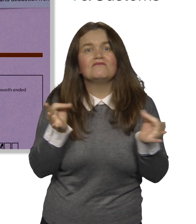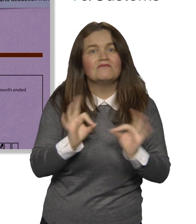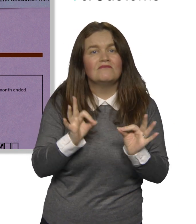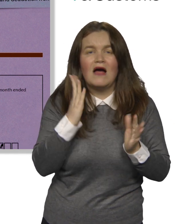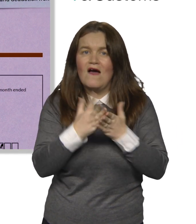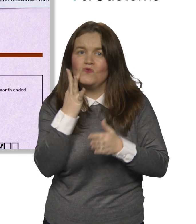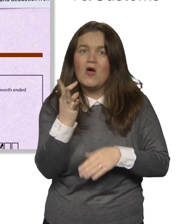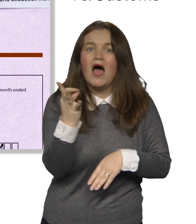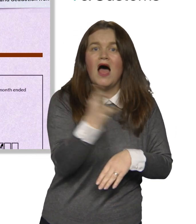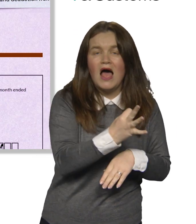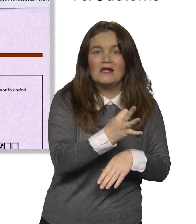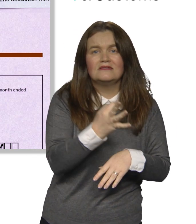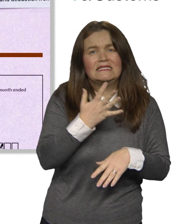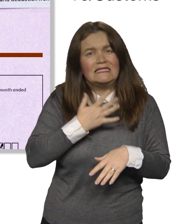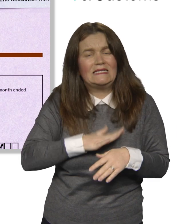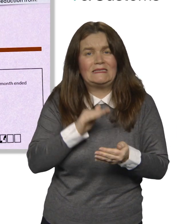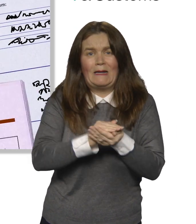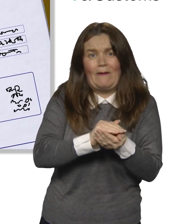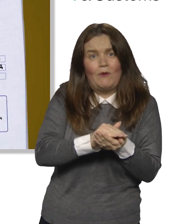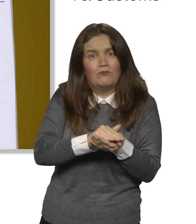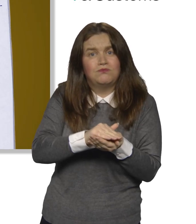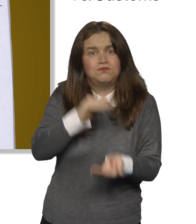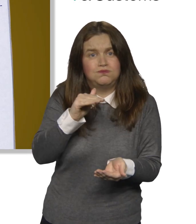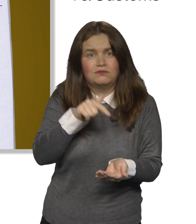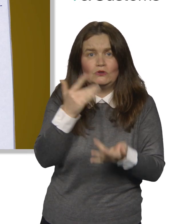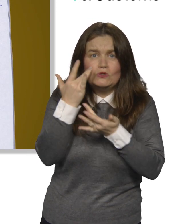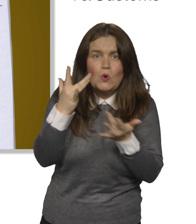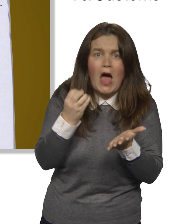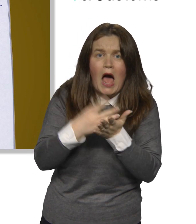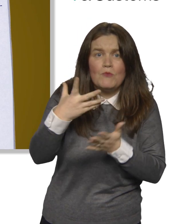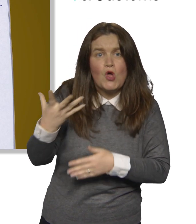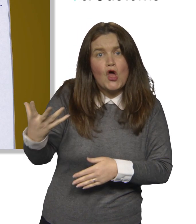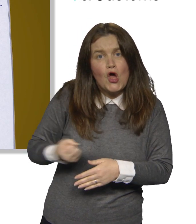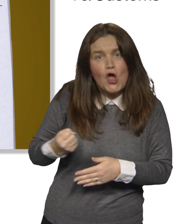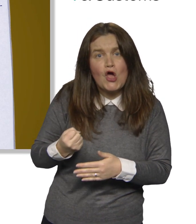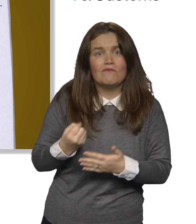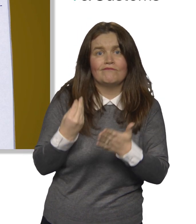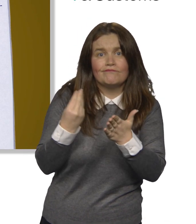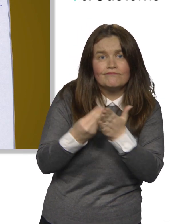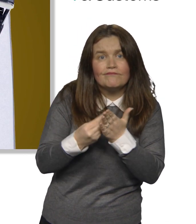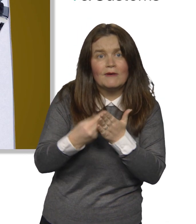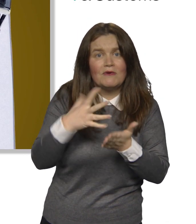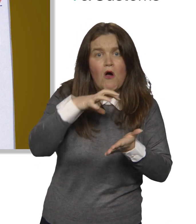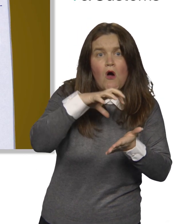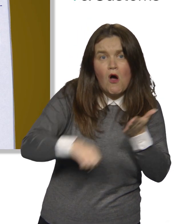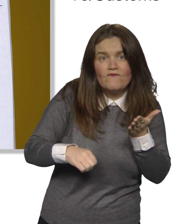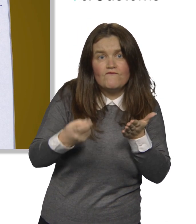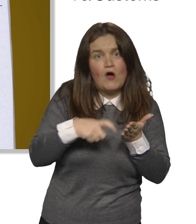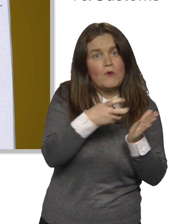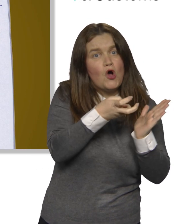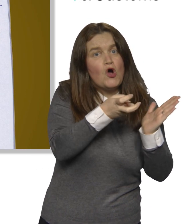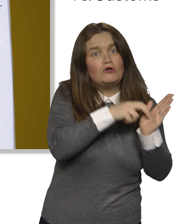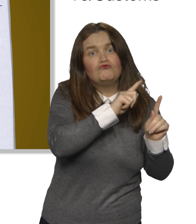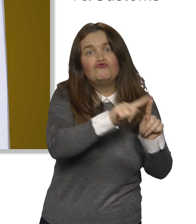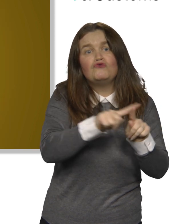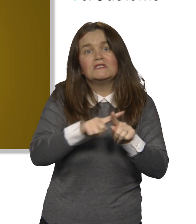you must ask for it. You'll need to keep all of these statements as they'll show how much you've earned and the amounts that have been deducted by all of